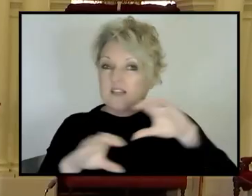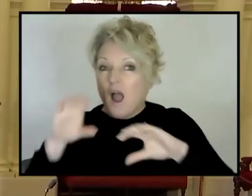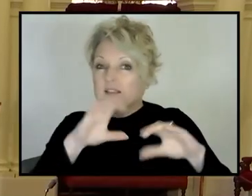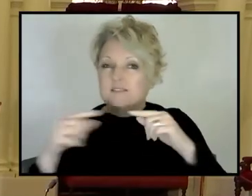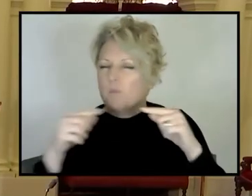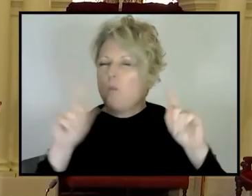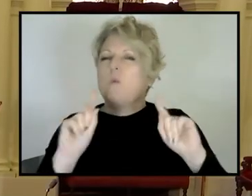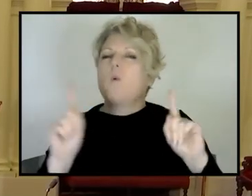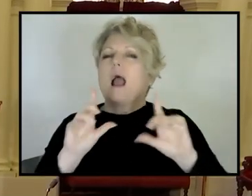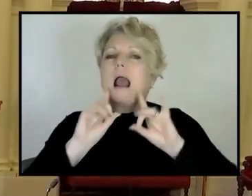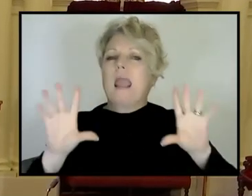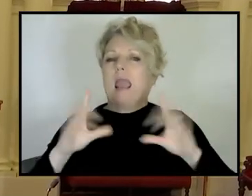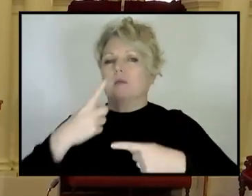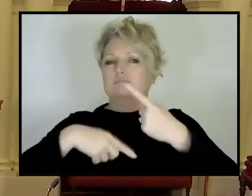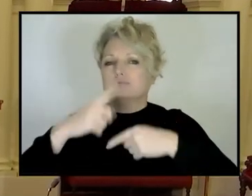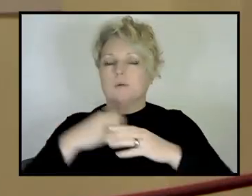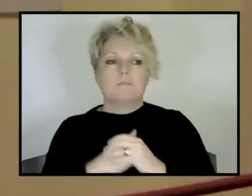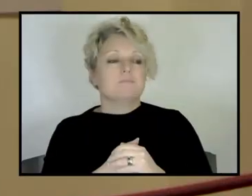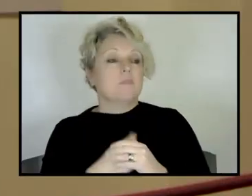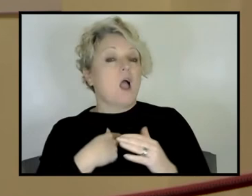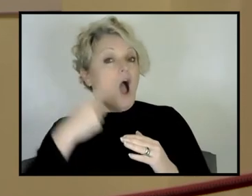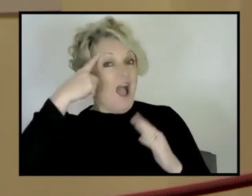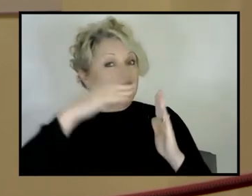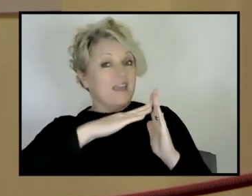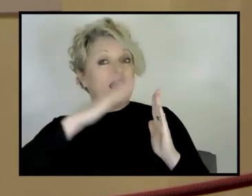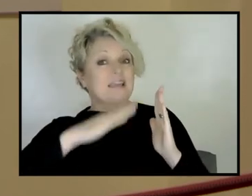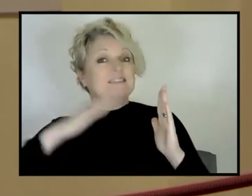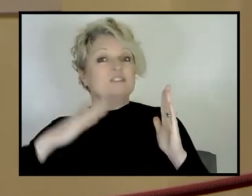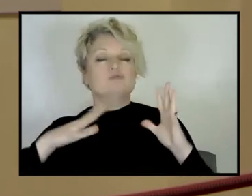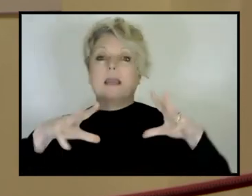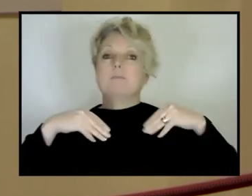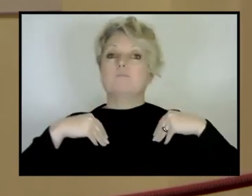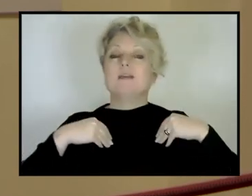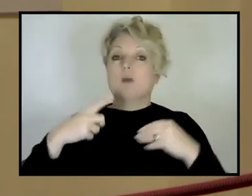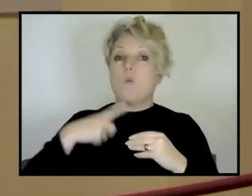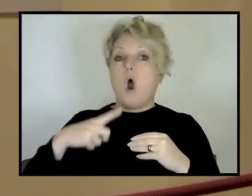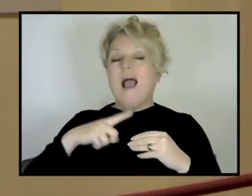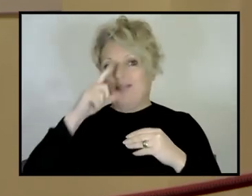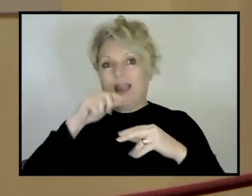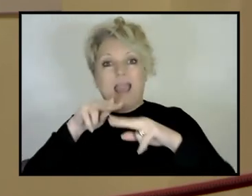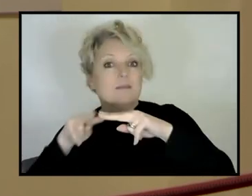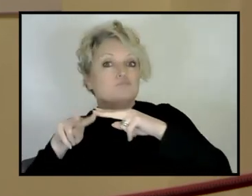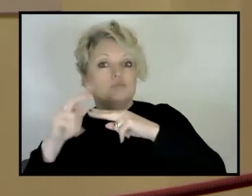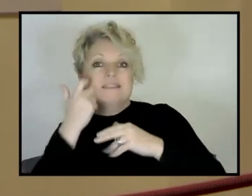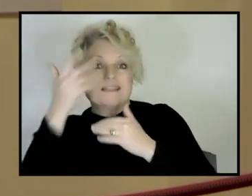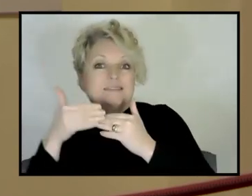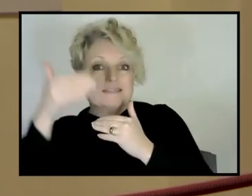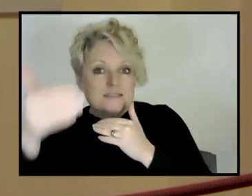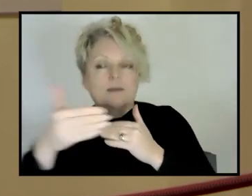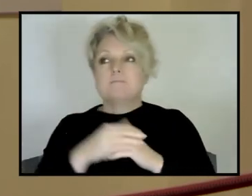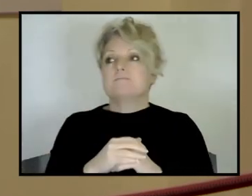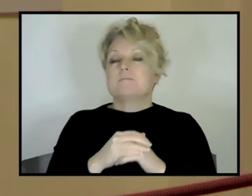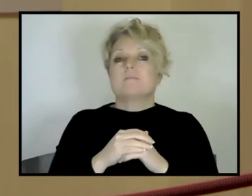I think industry embraced it very quickly because it gave them a predictive capability to explore for new copper